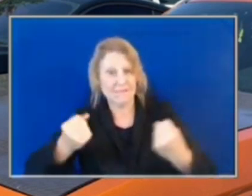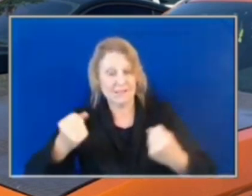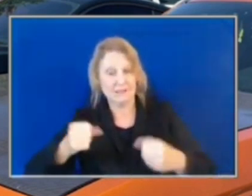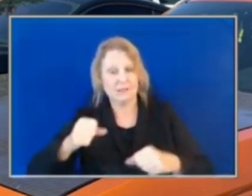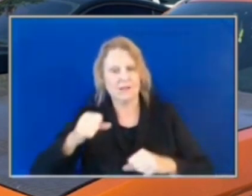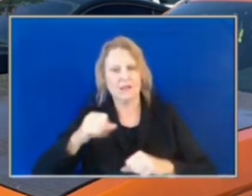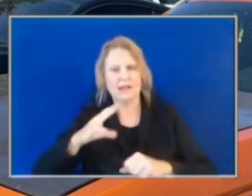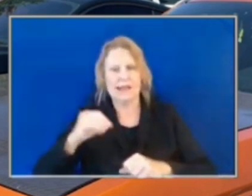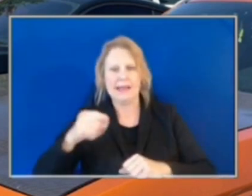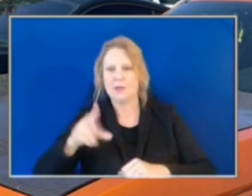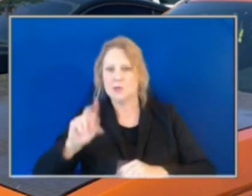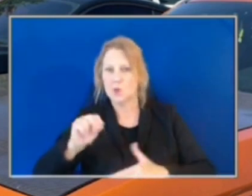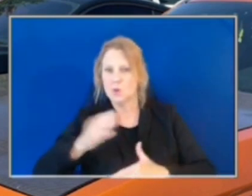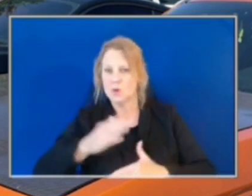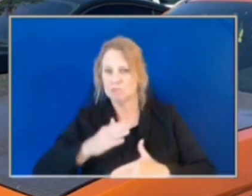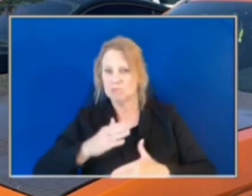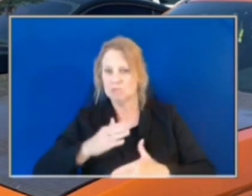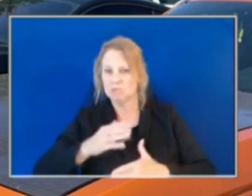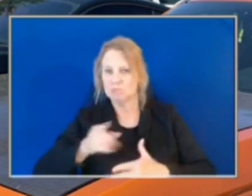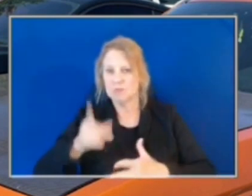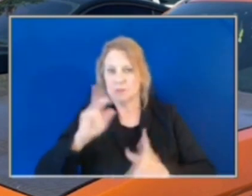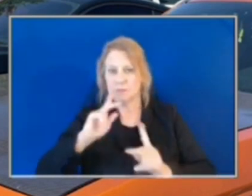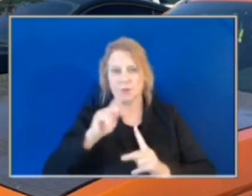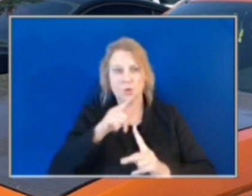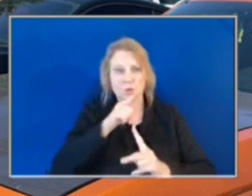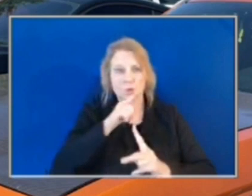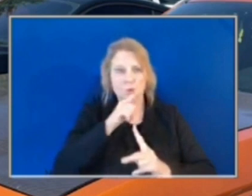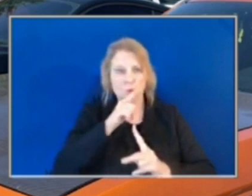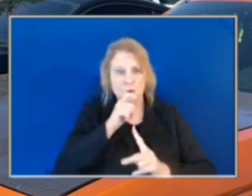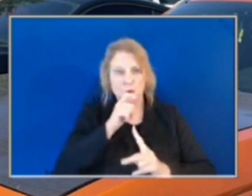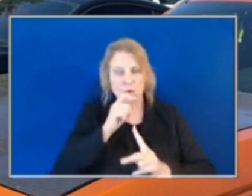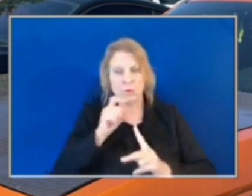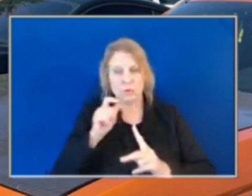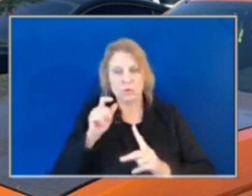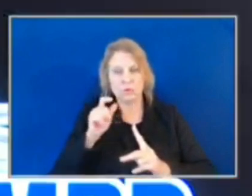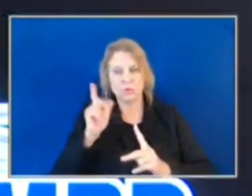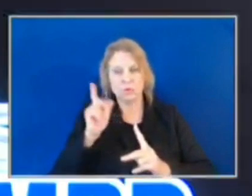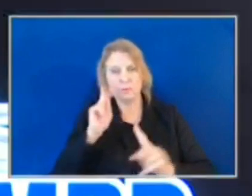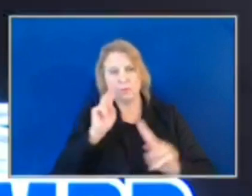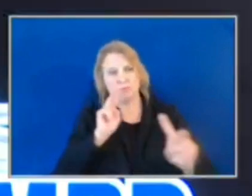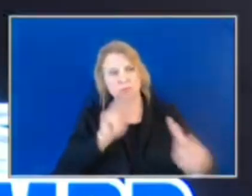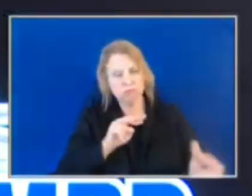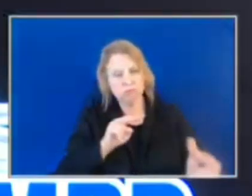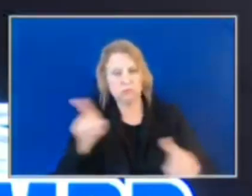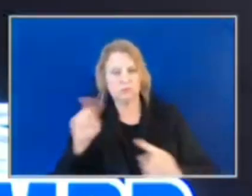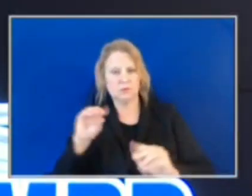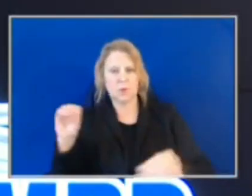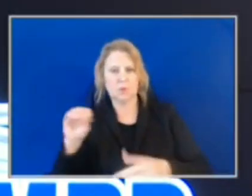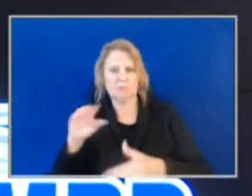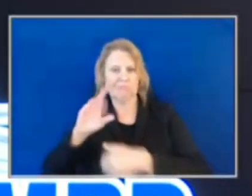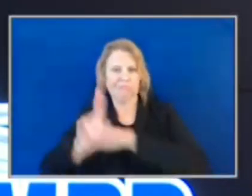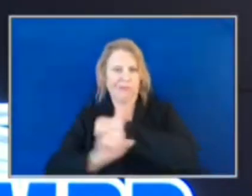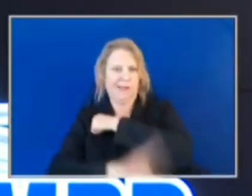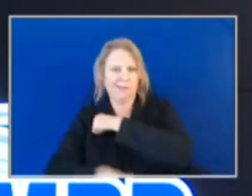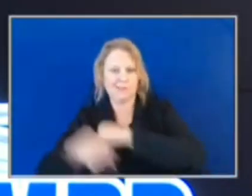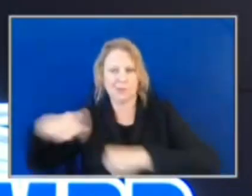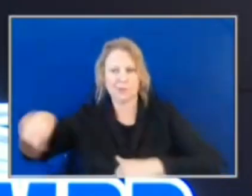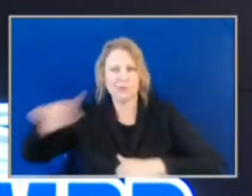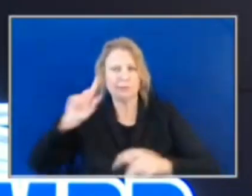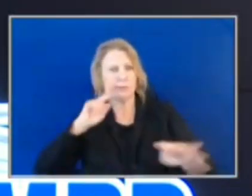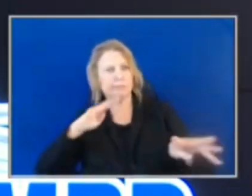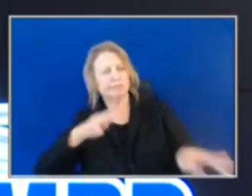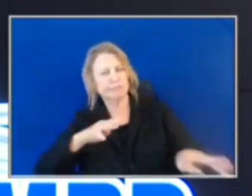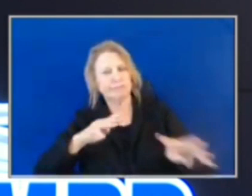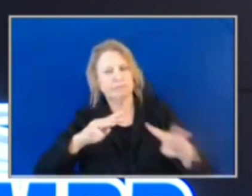consequences for people that attend, spectate, or organize these types of activities. This did not give our